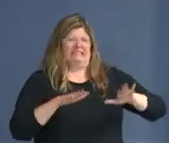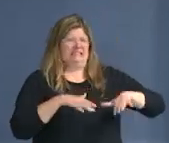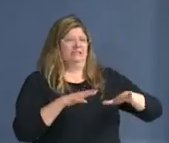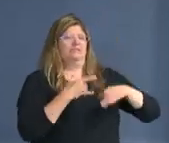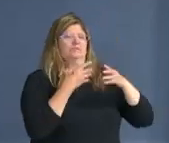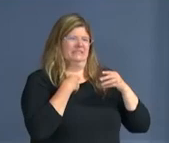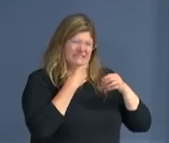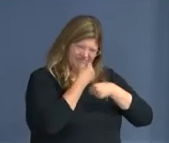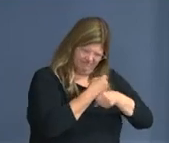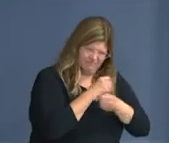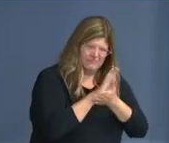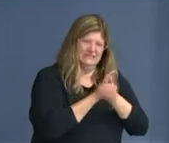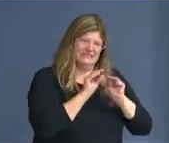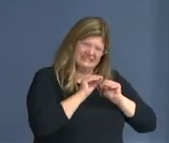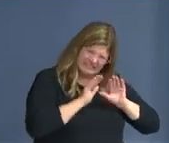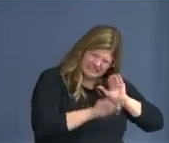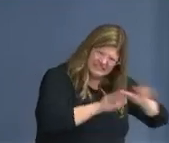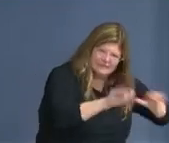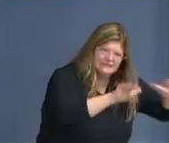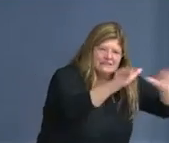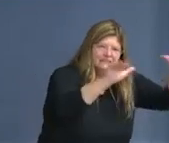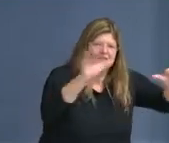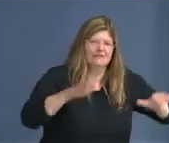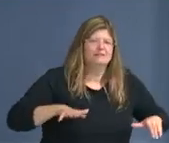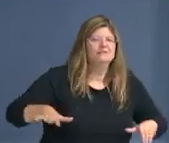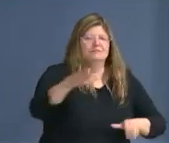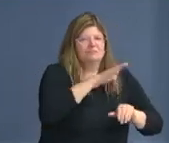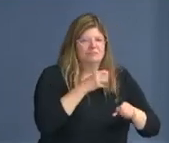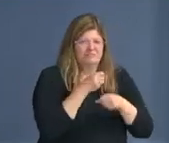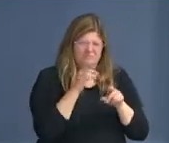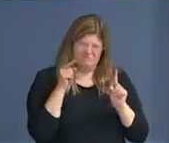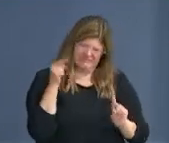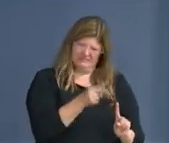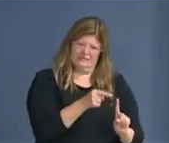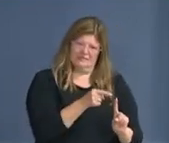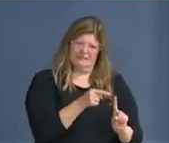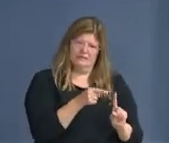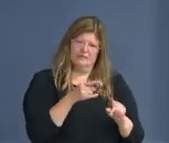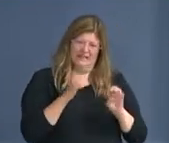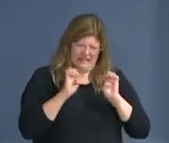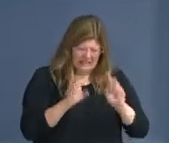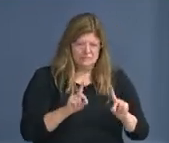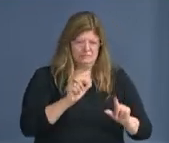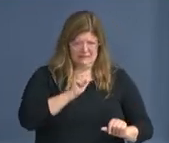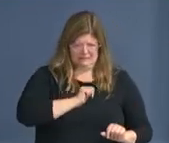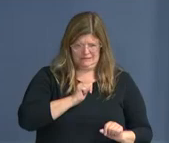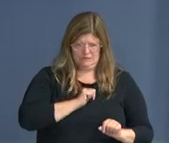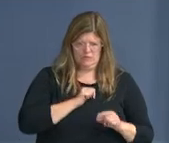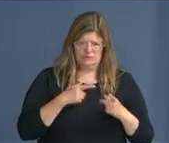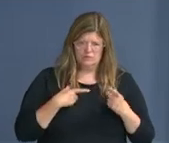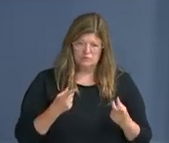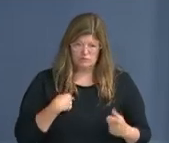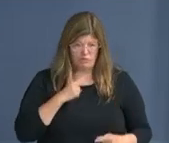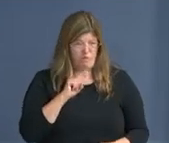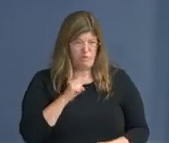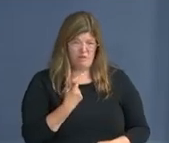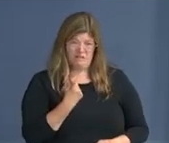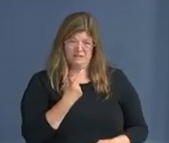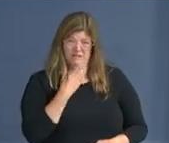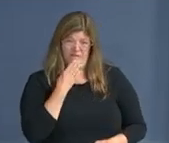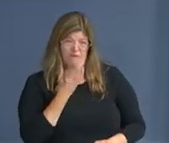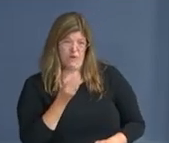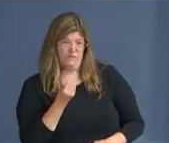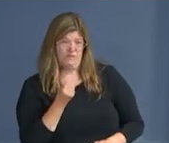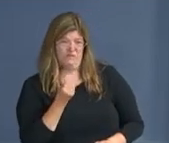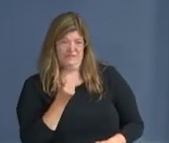And it was important for me to educate myself, even though I am only 14 and just graduated from the eighth grade. I